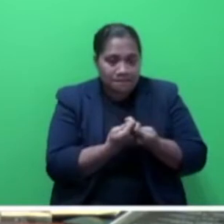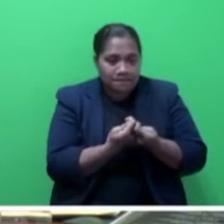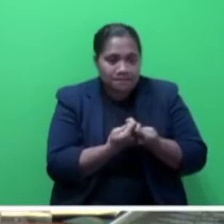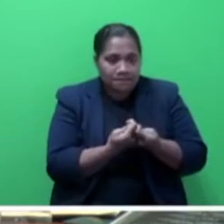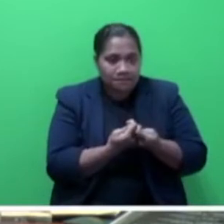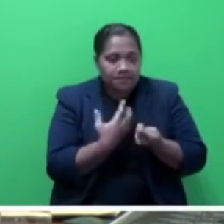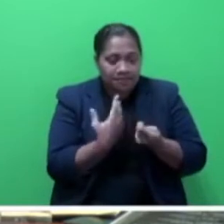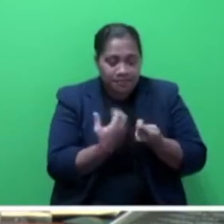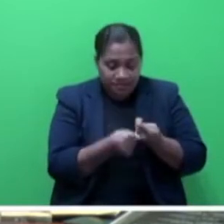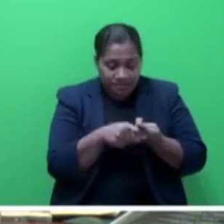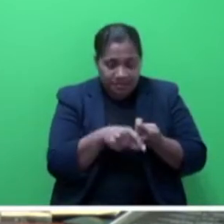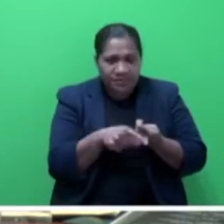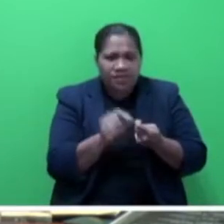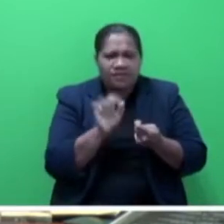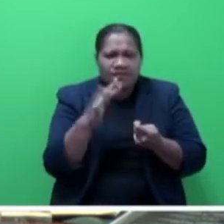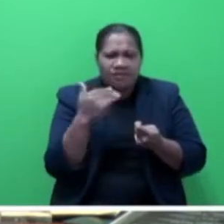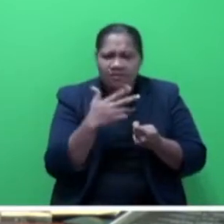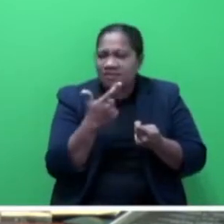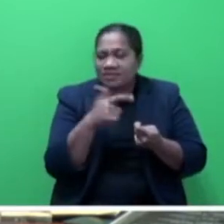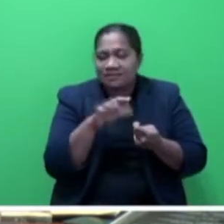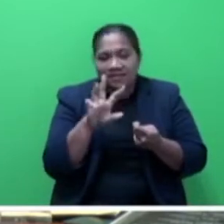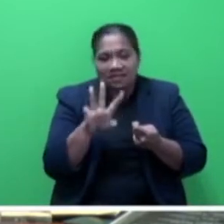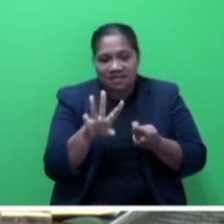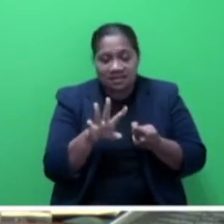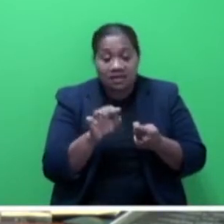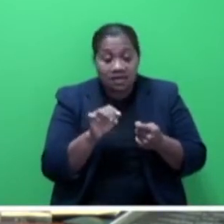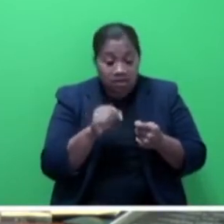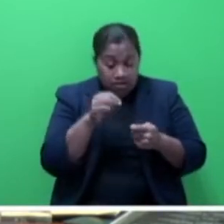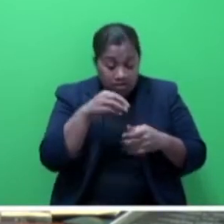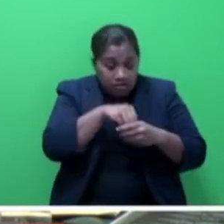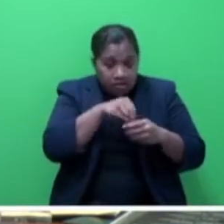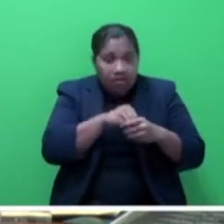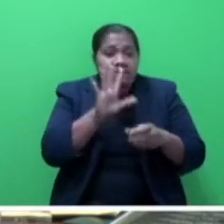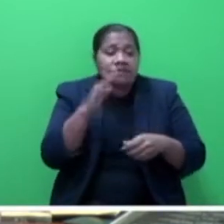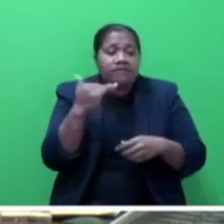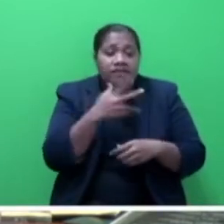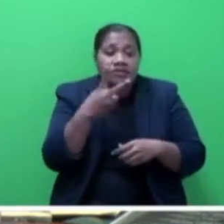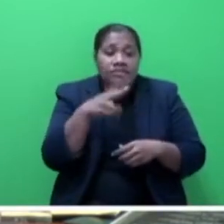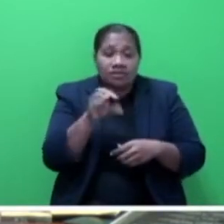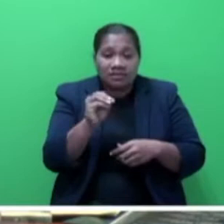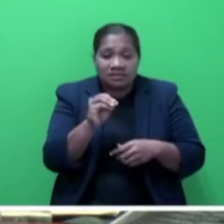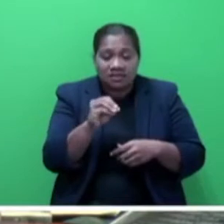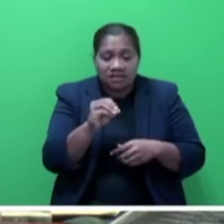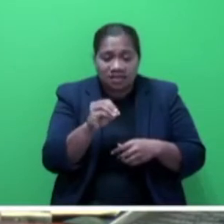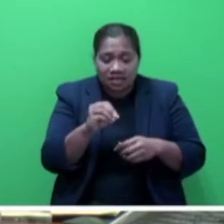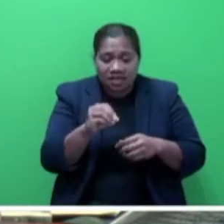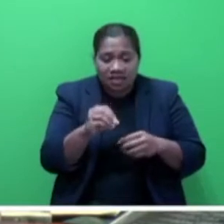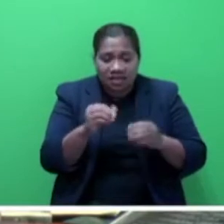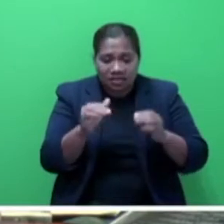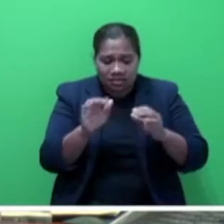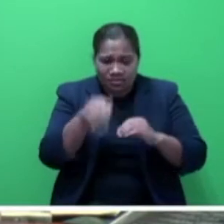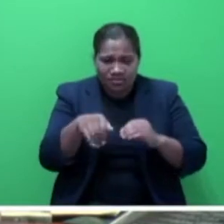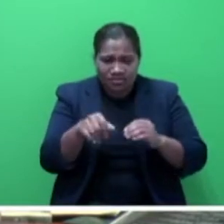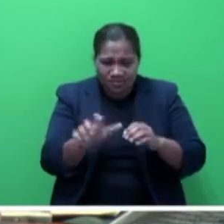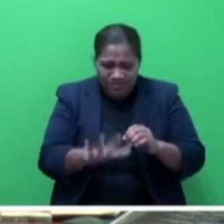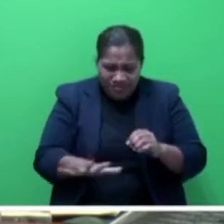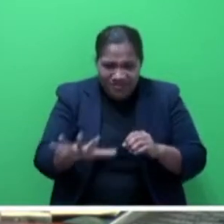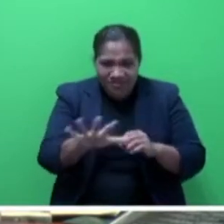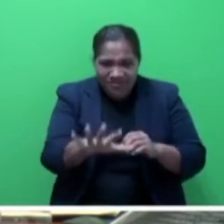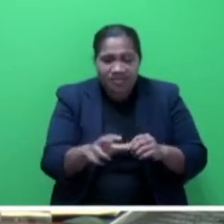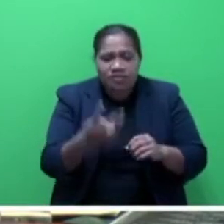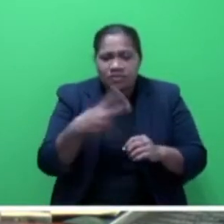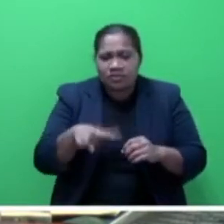573. This includes 520 residential lots, 42 duplex housing lots,